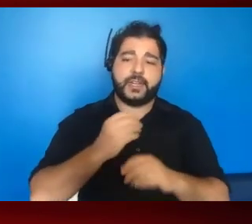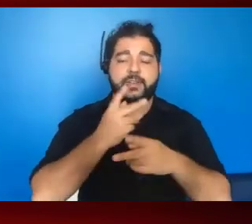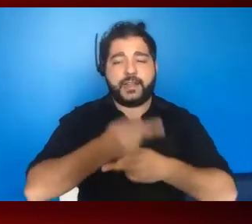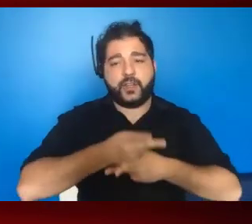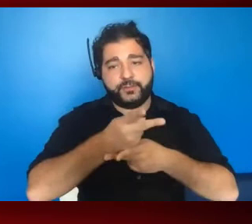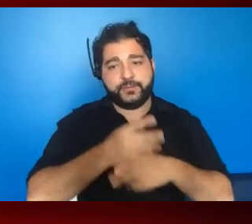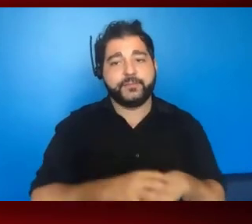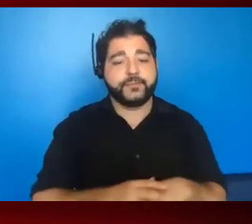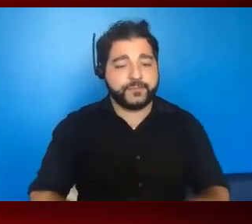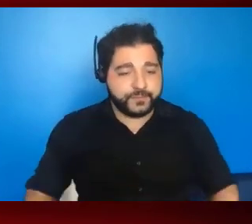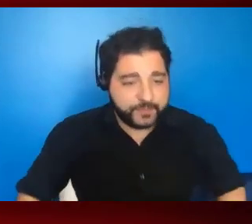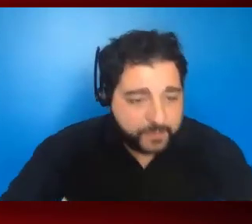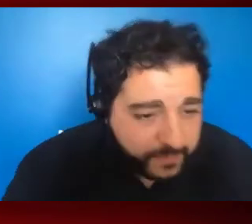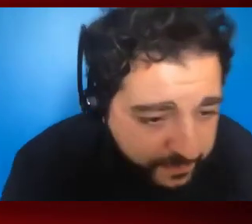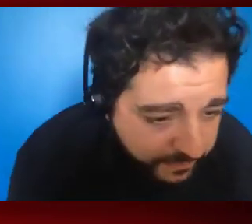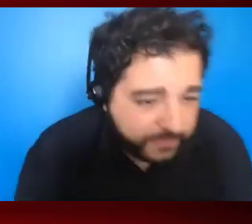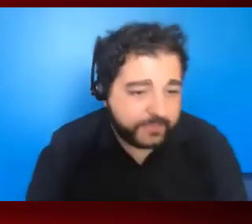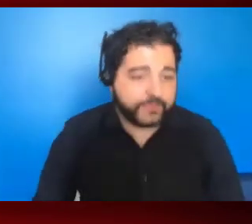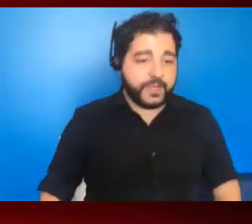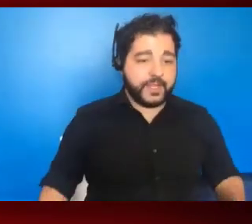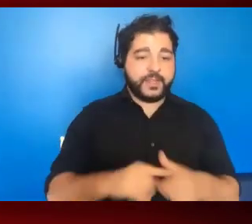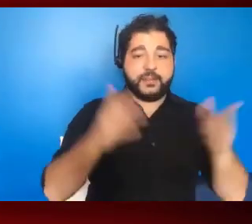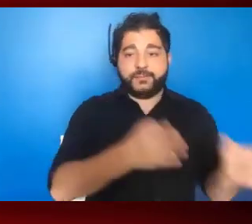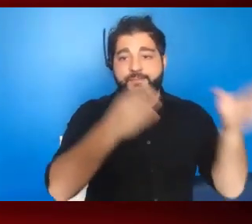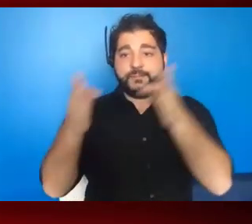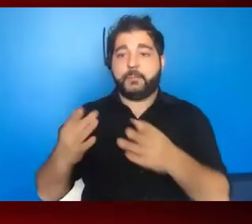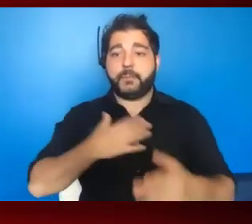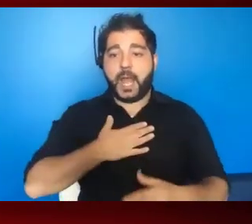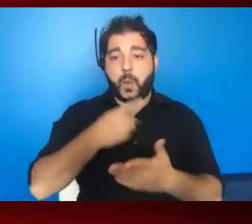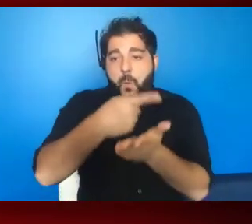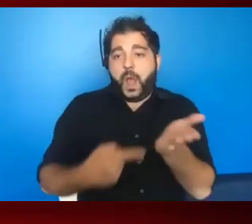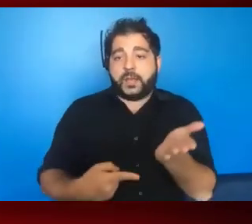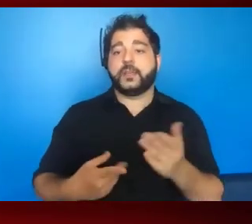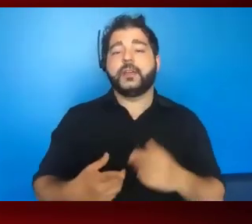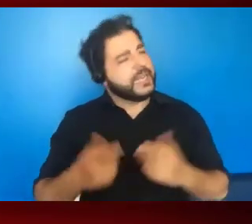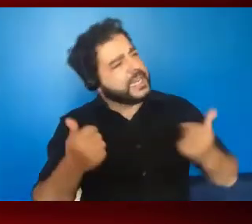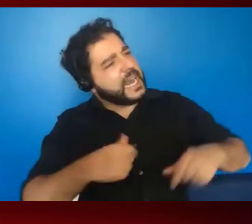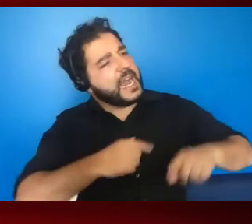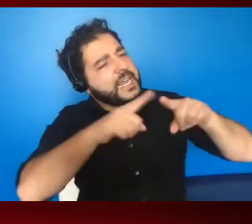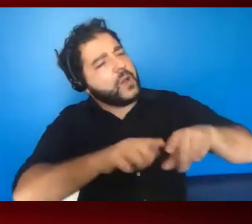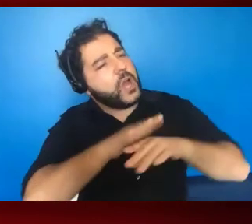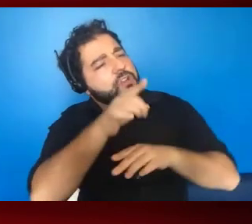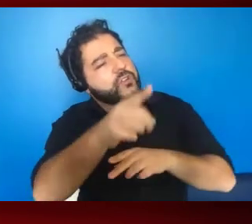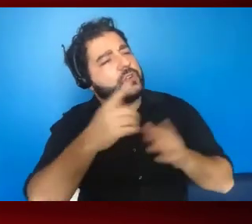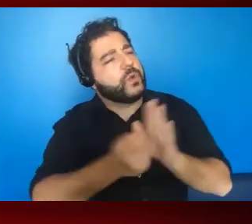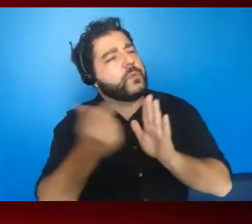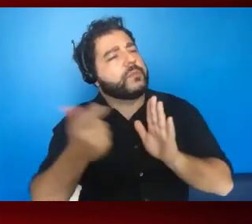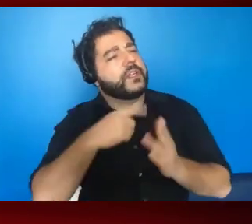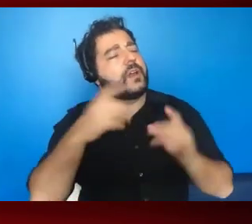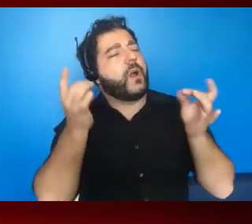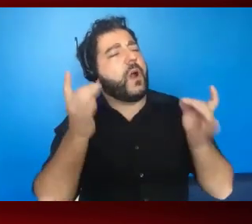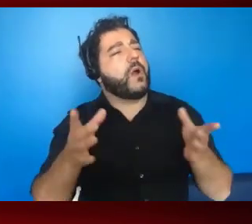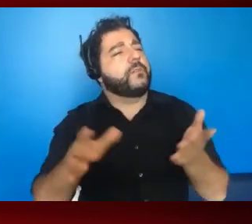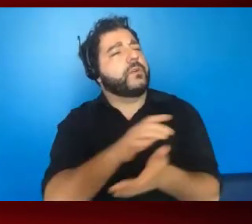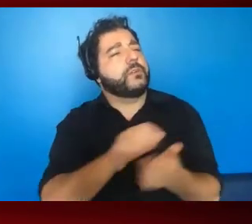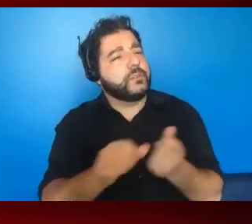And then I transition to my what. And it's very simple. Can we count on you to help us remove these harmful laws and get us